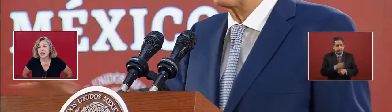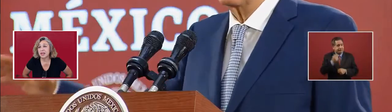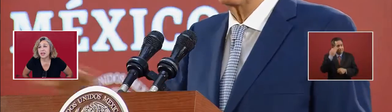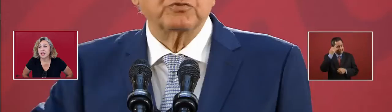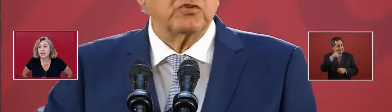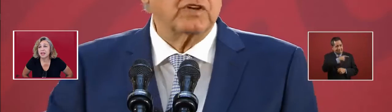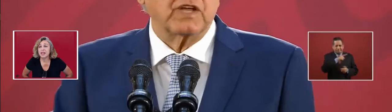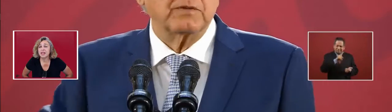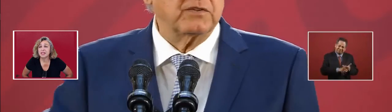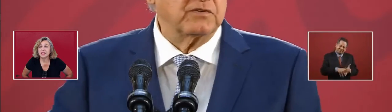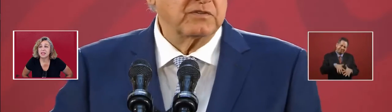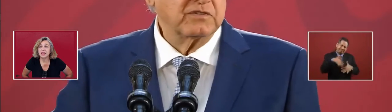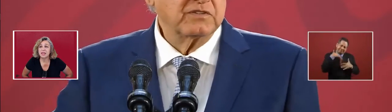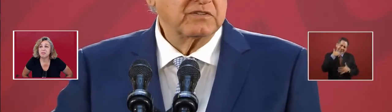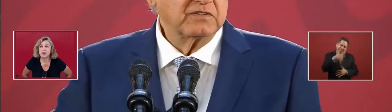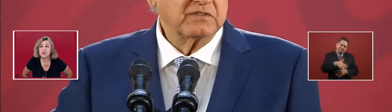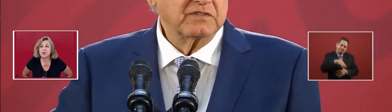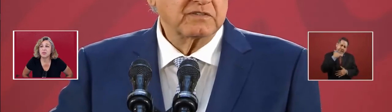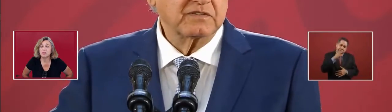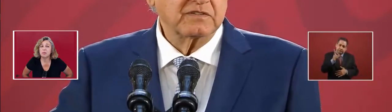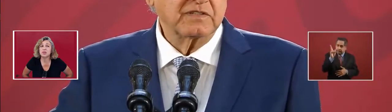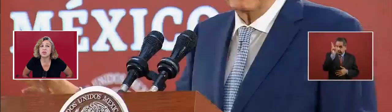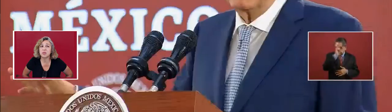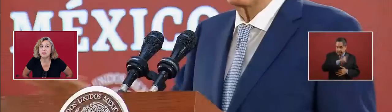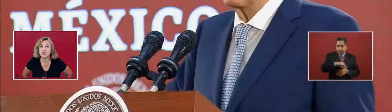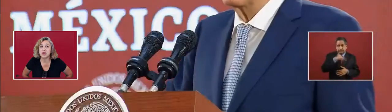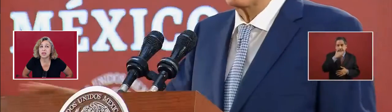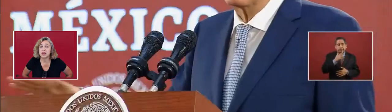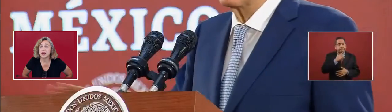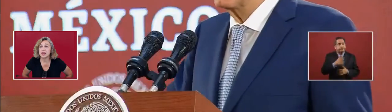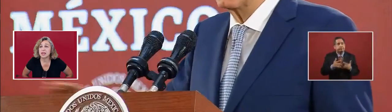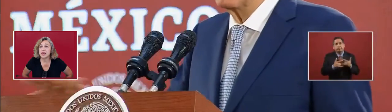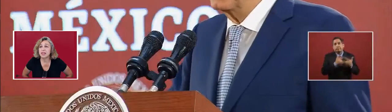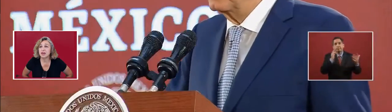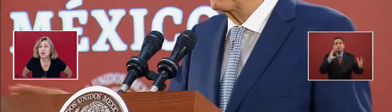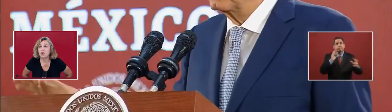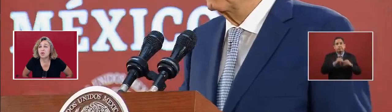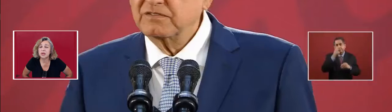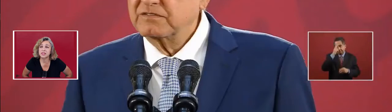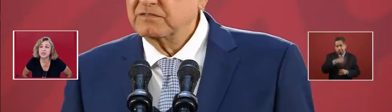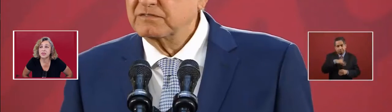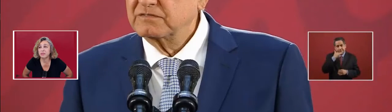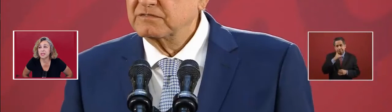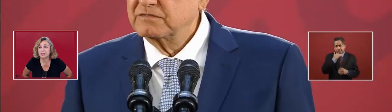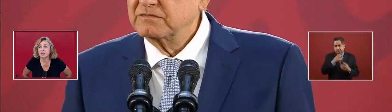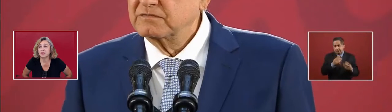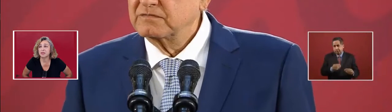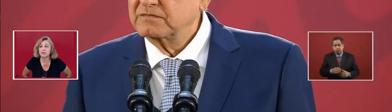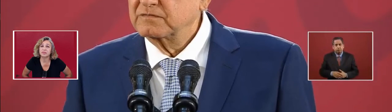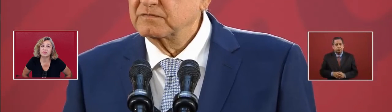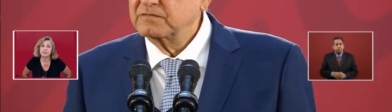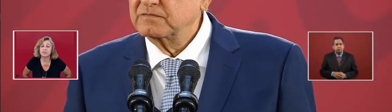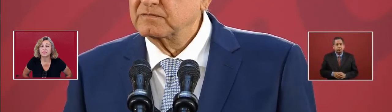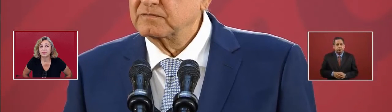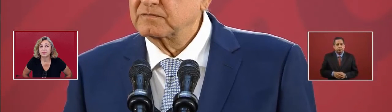it is the period with the most corruption in the whole history of Mexico.